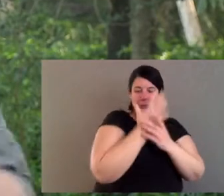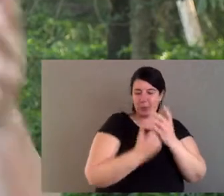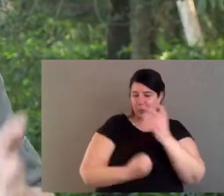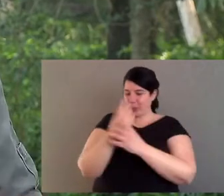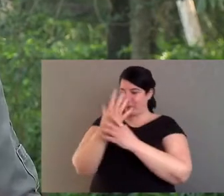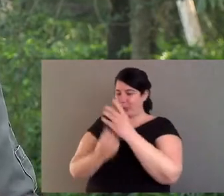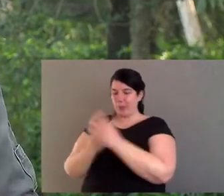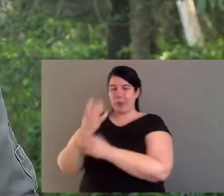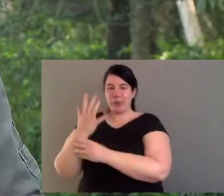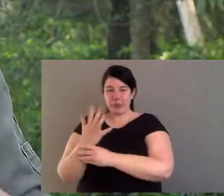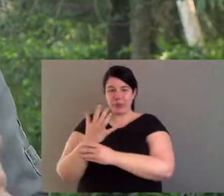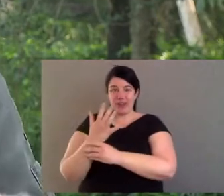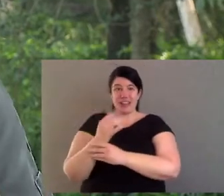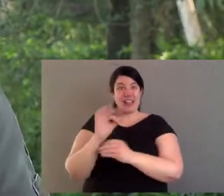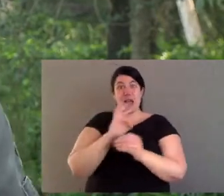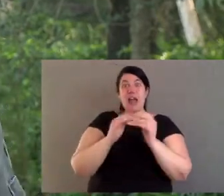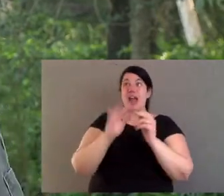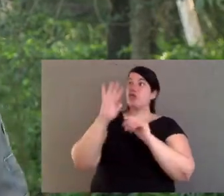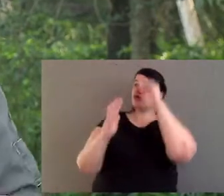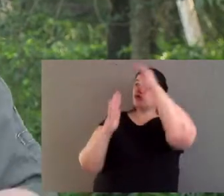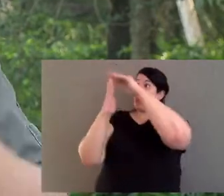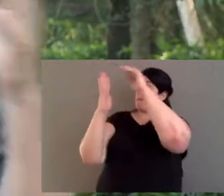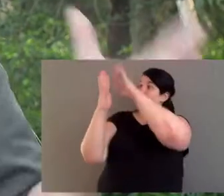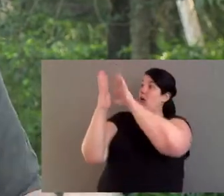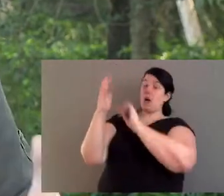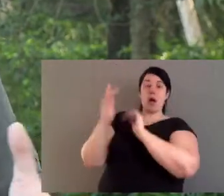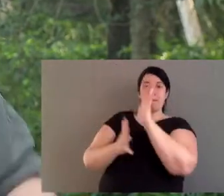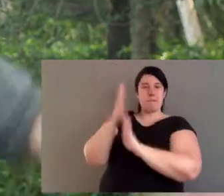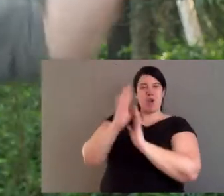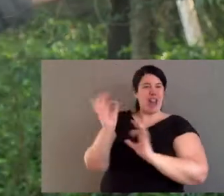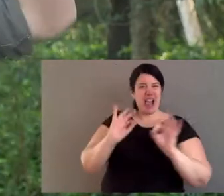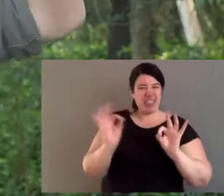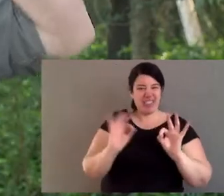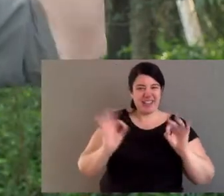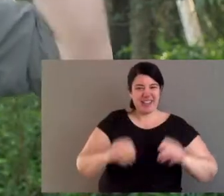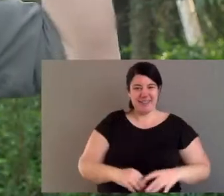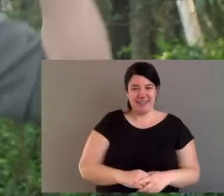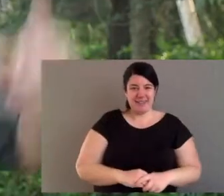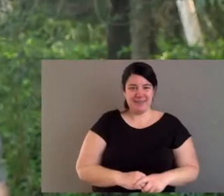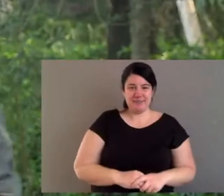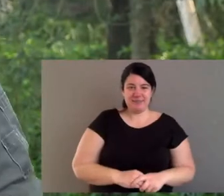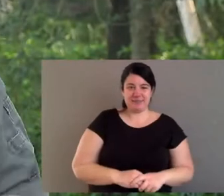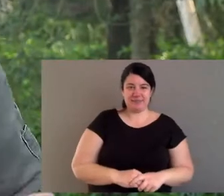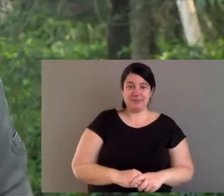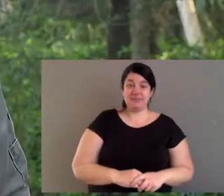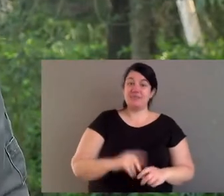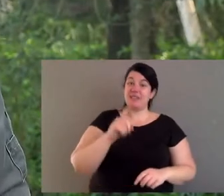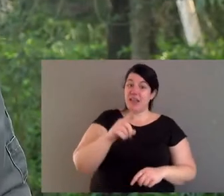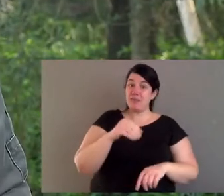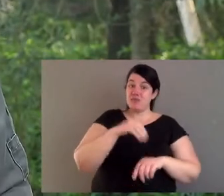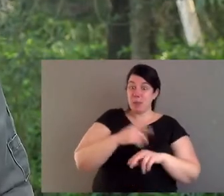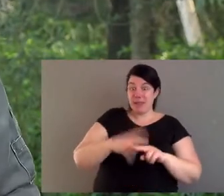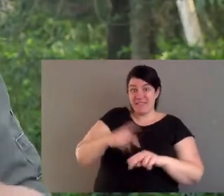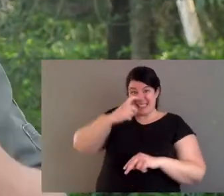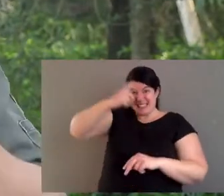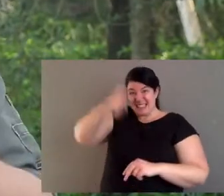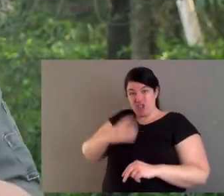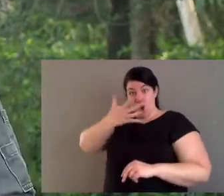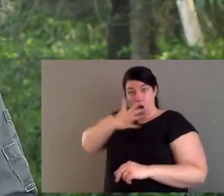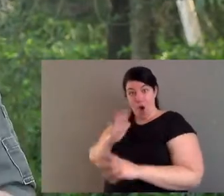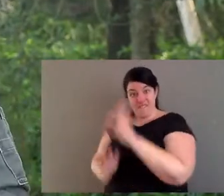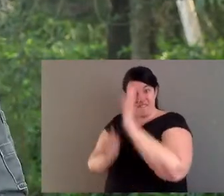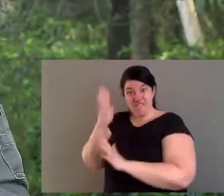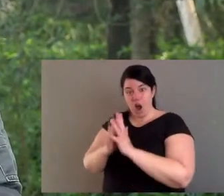of the log, but not the whole log. It leaves plants to reshoot and regrow, and it doesn't burn the big tops of the eucalypt forest. Now,